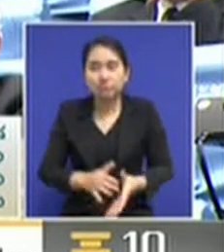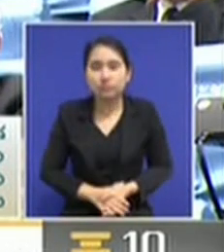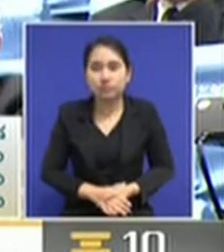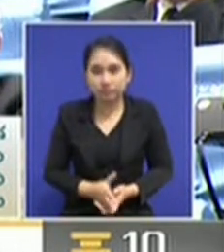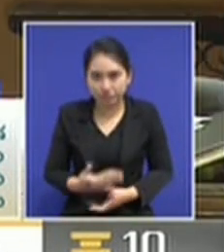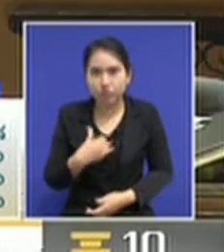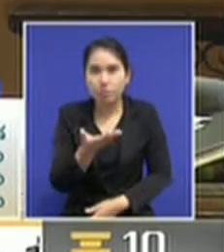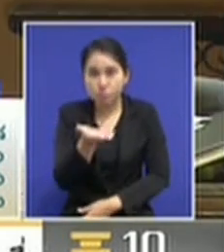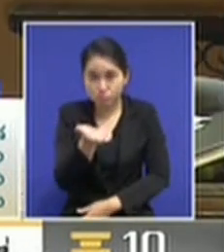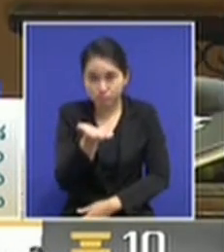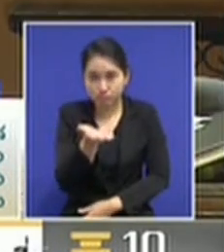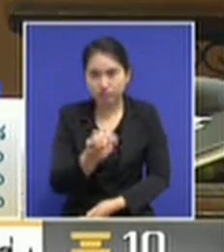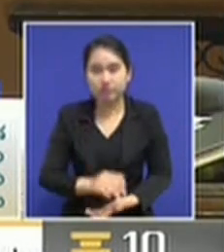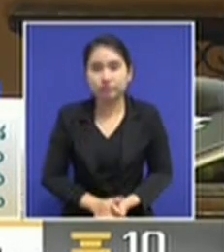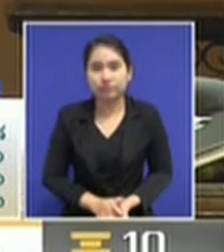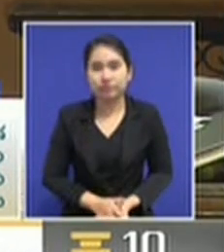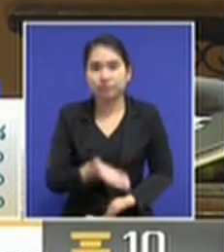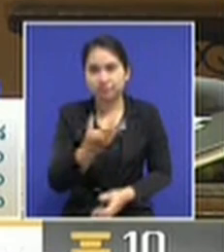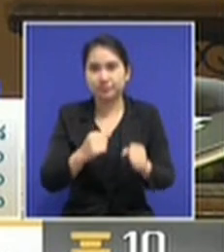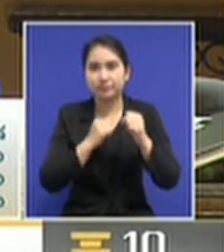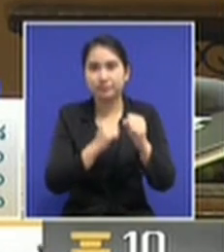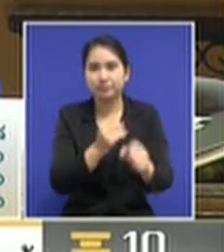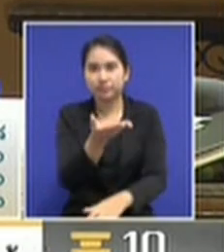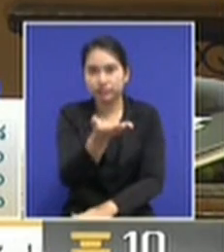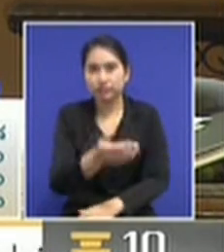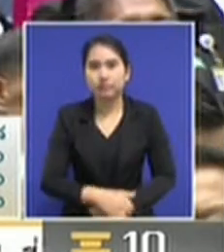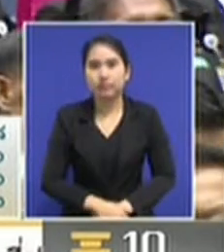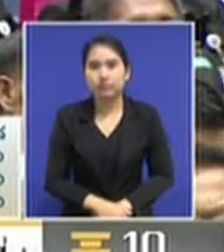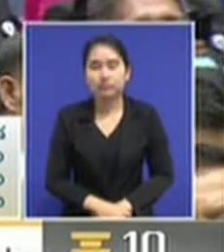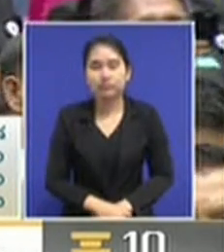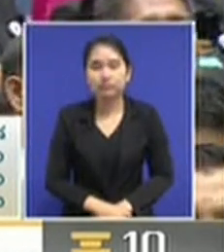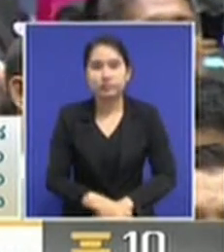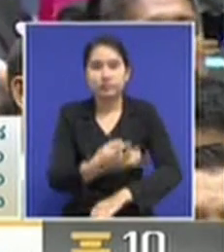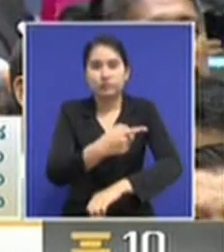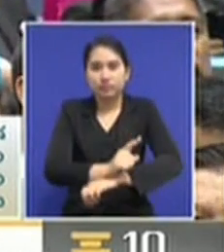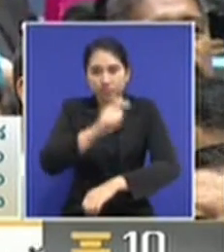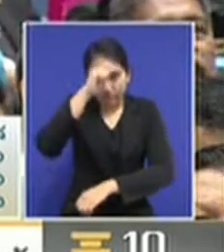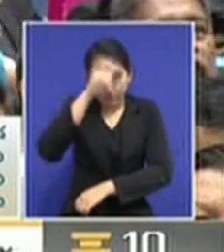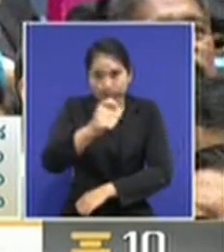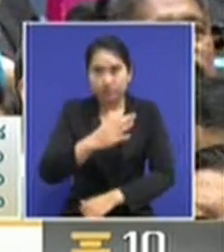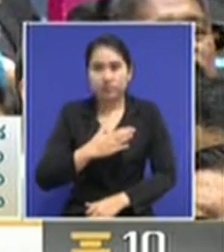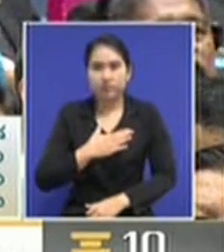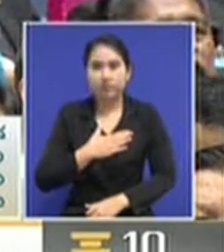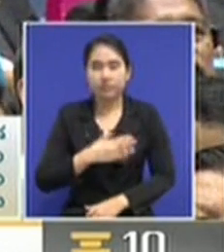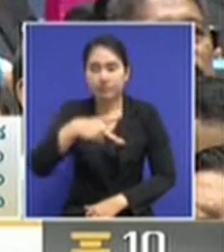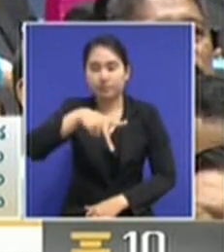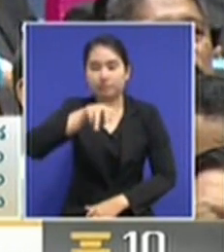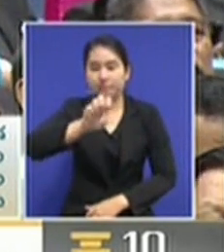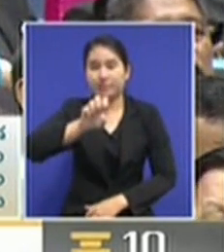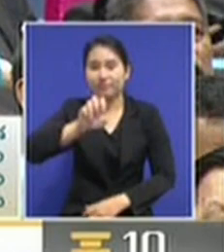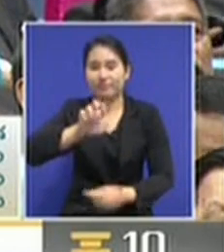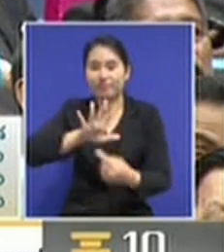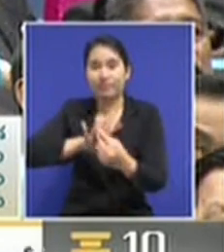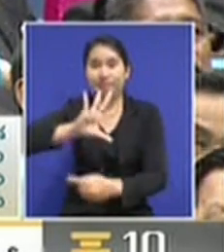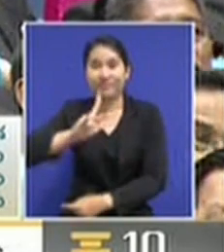Twitter that some professors in political science said that in their teaching life they never heard of this